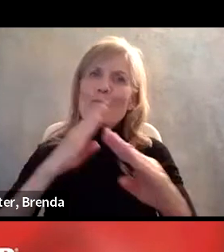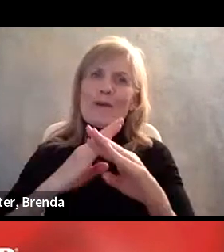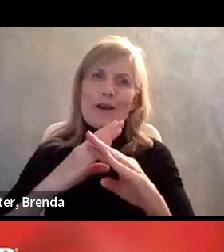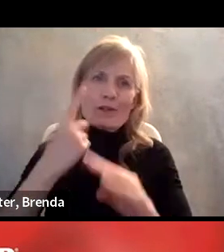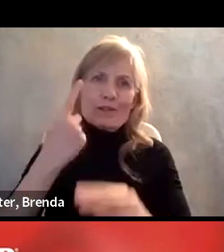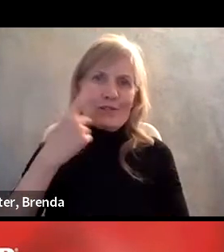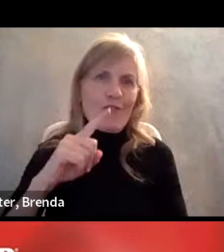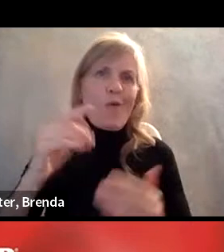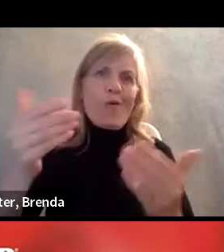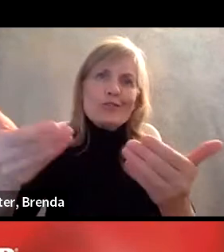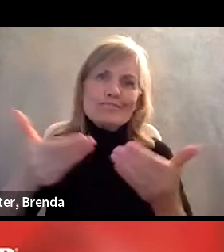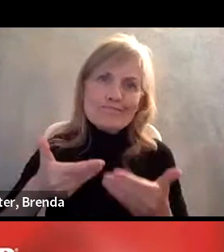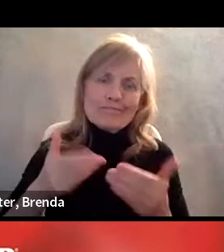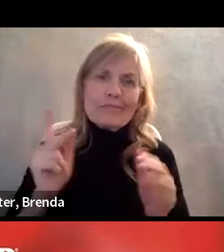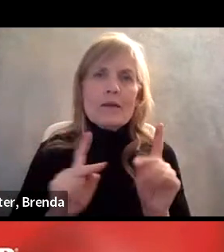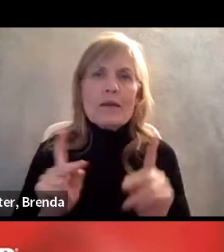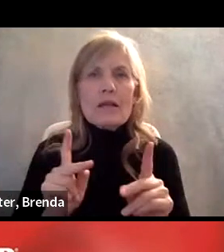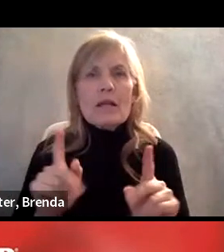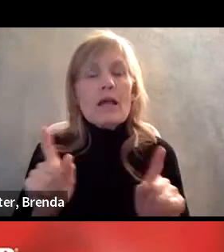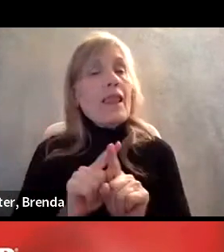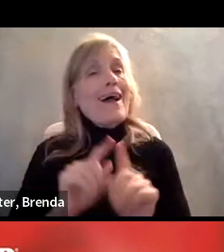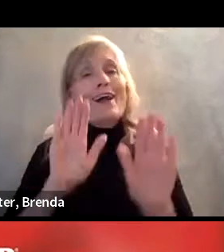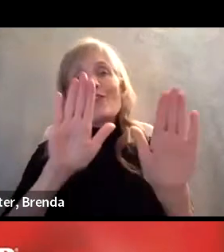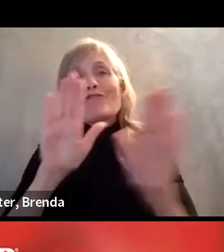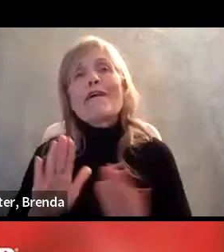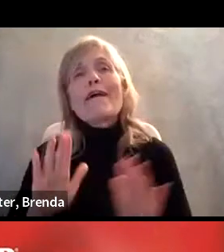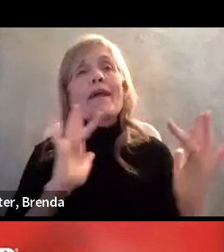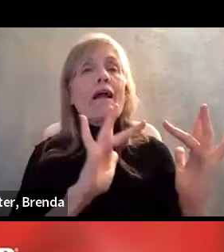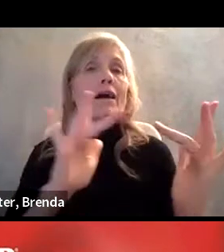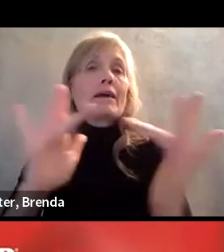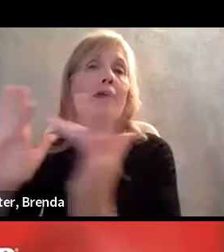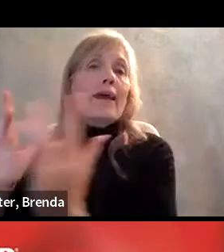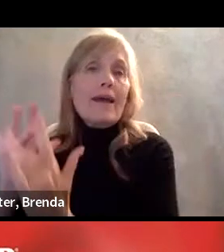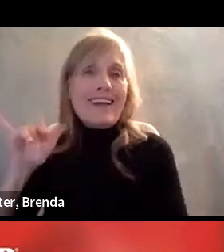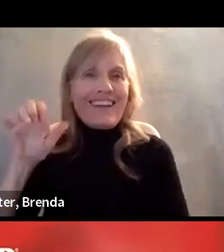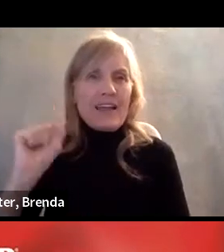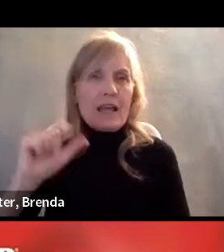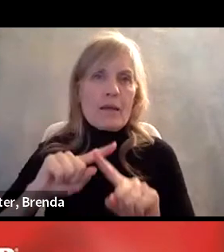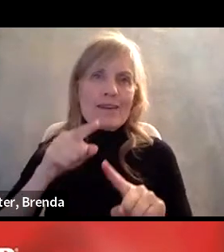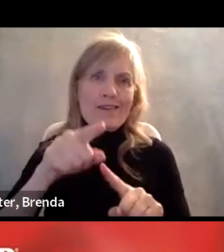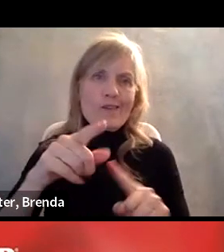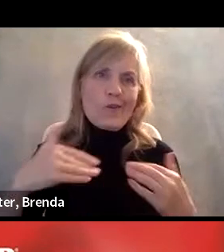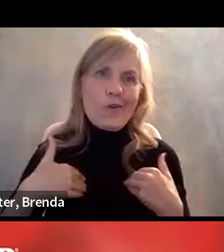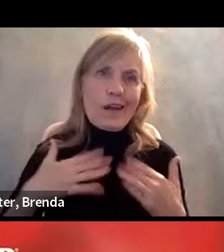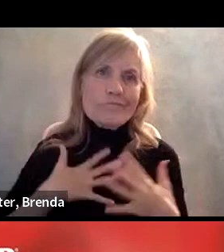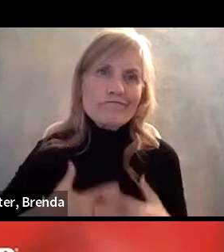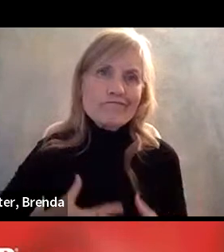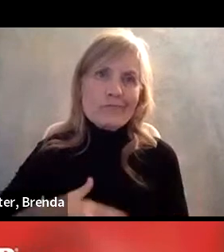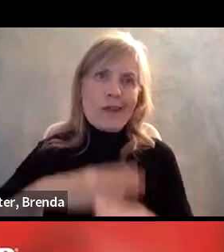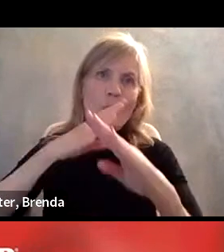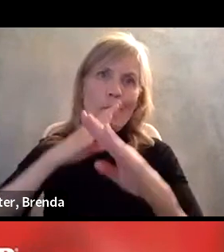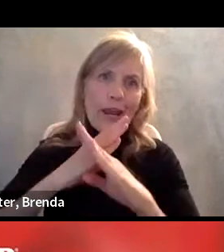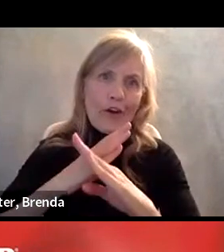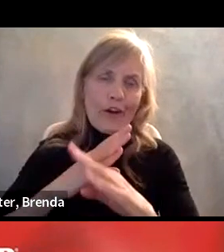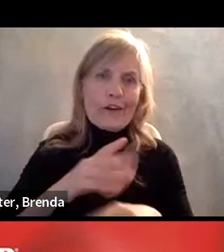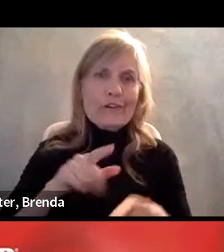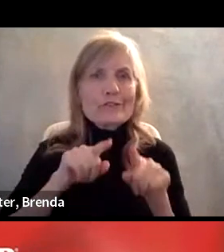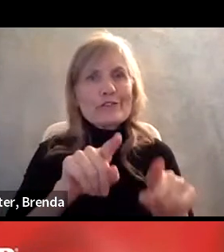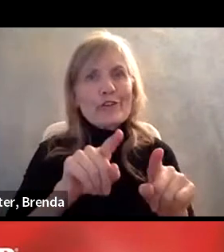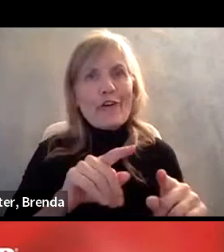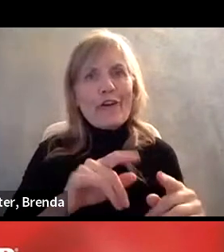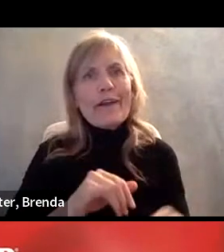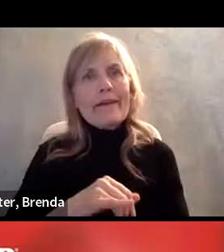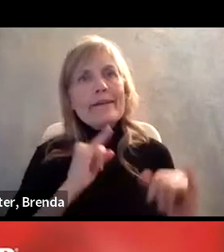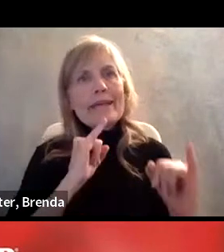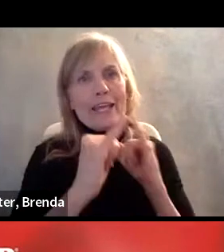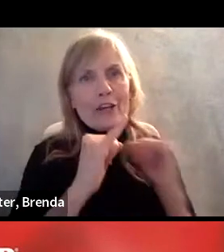on. So you could be doing a lot of great outreach, but then have barriers that block people at the interview stage or at